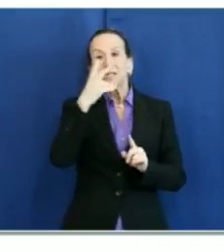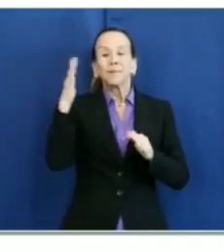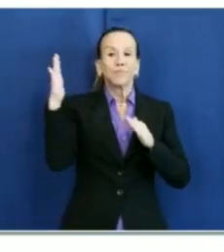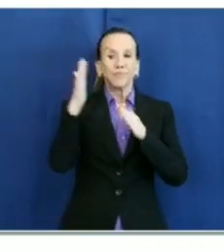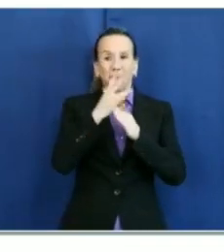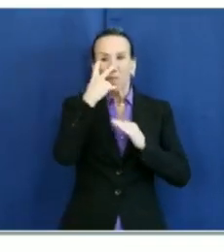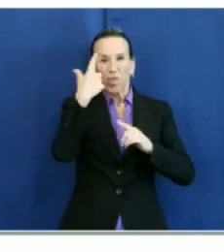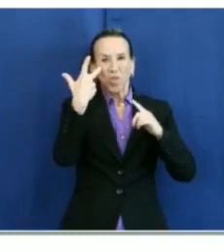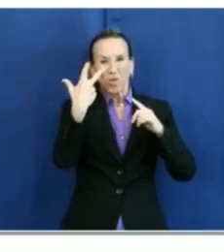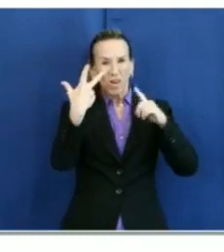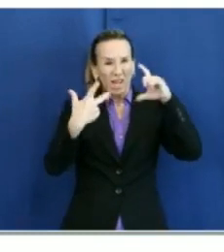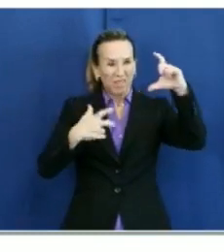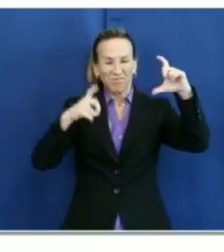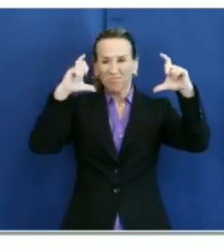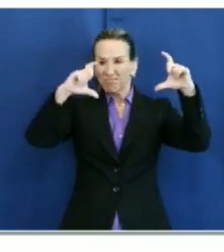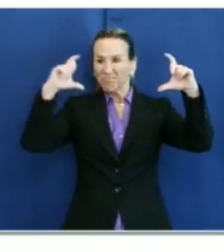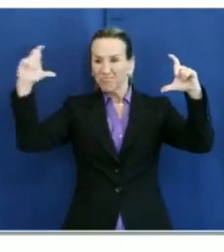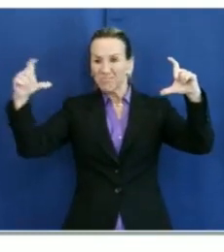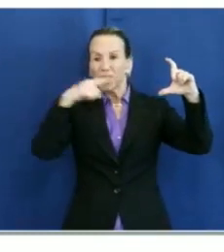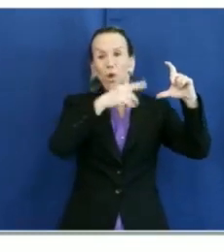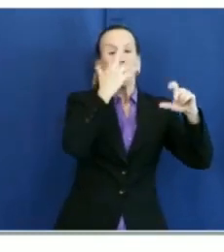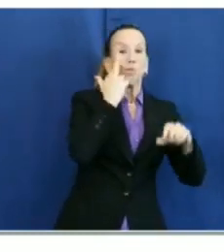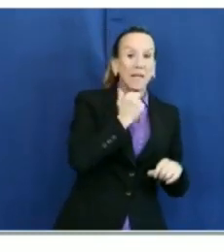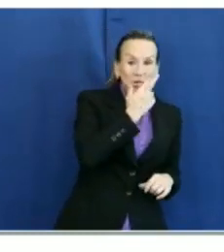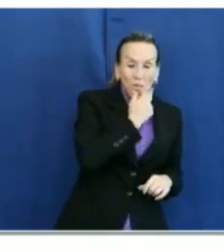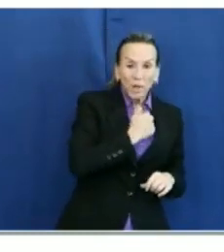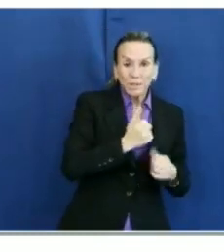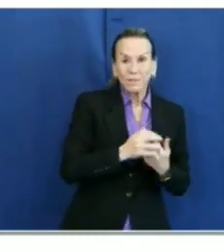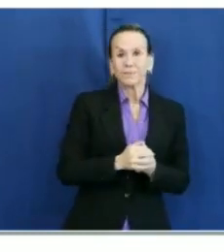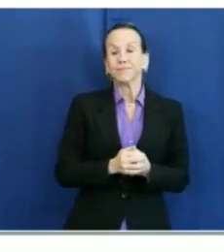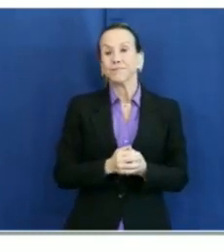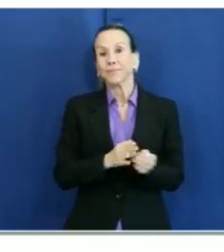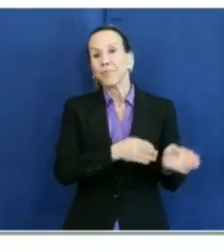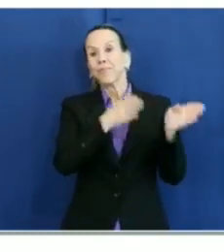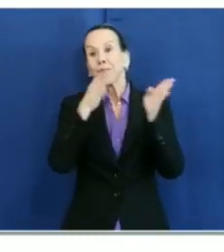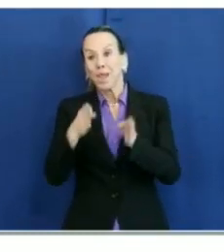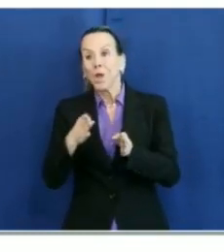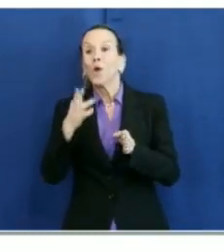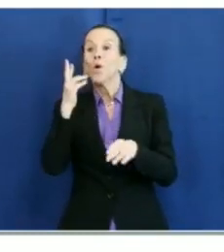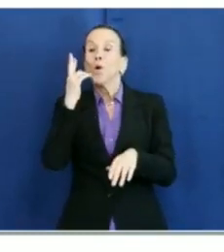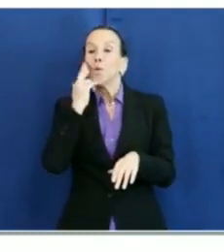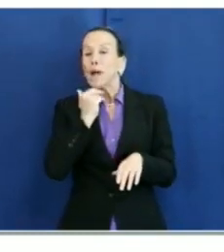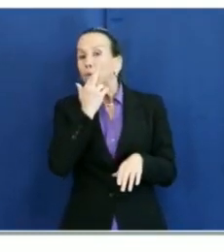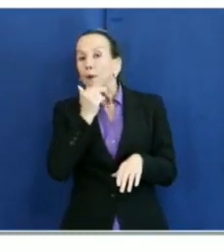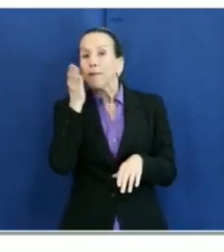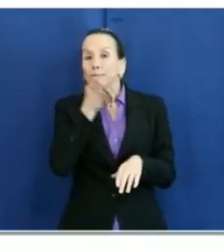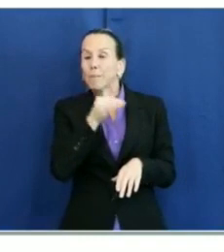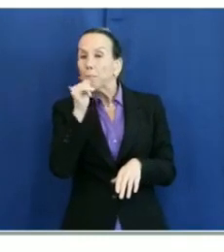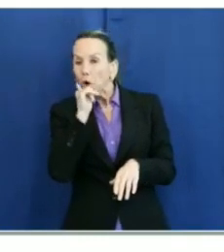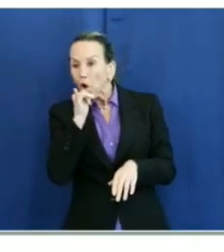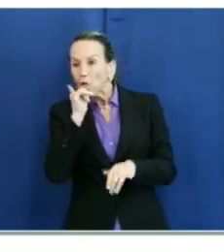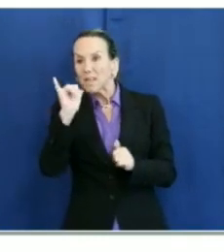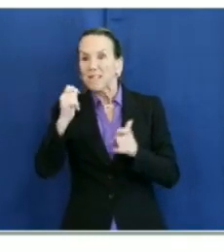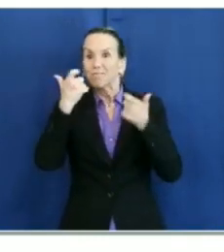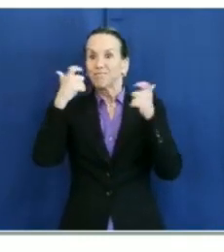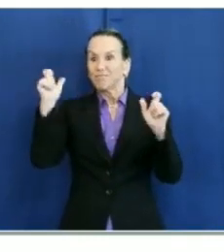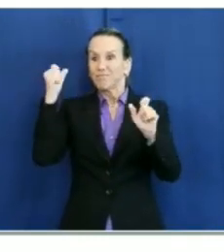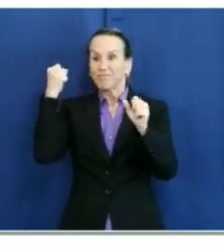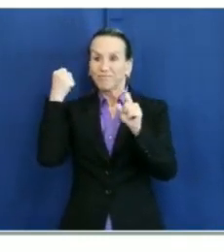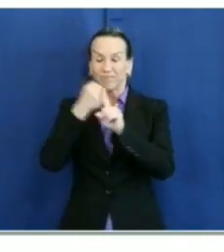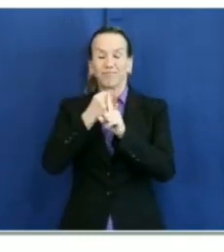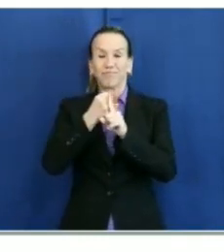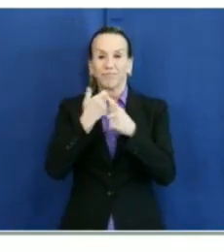you can see on this slide, include restaurants and restaurants slash bars, which is the largest number,